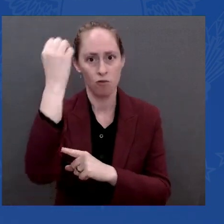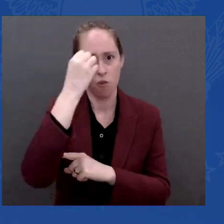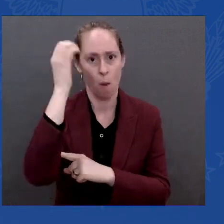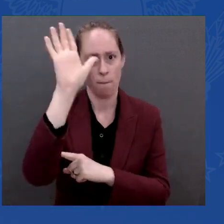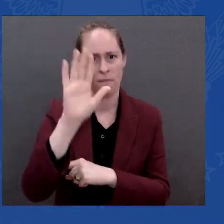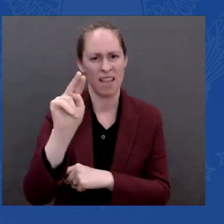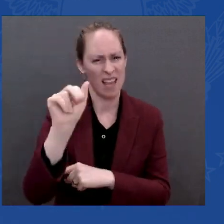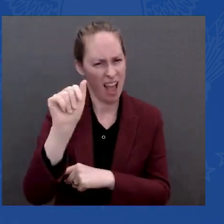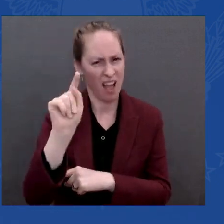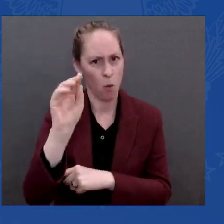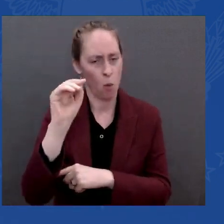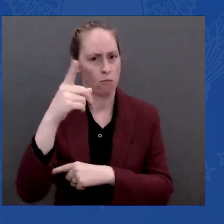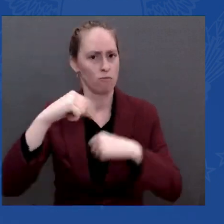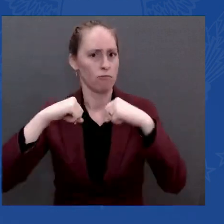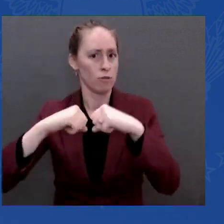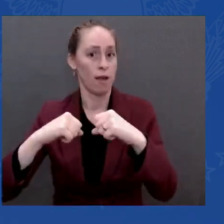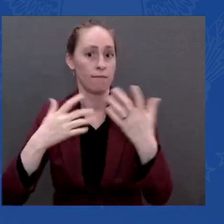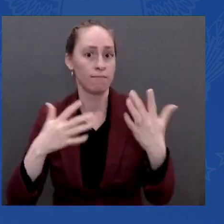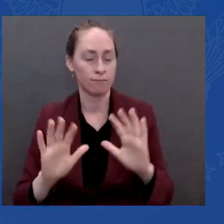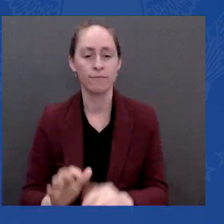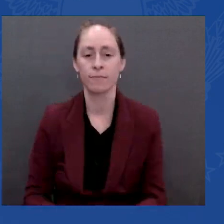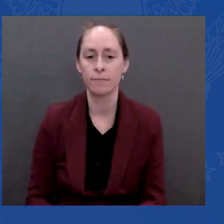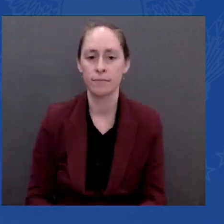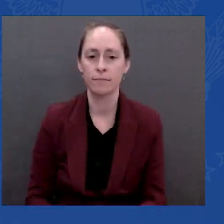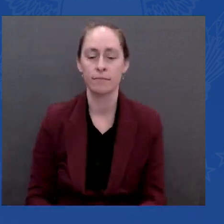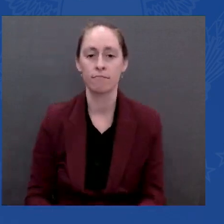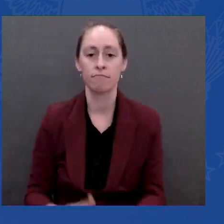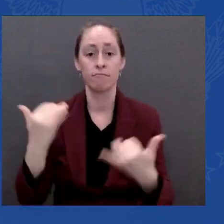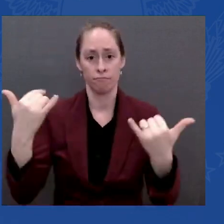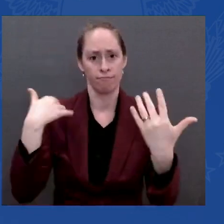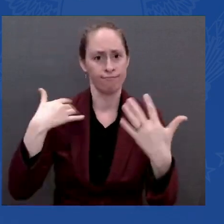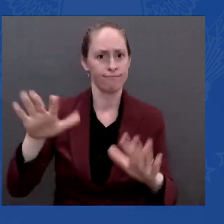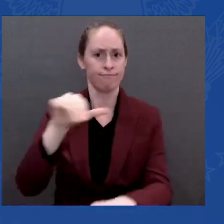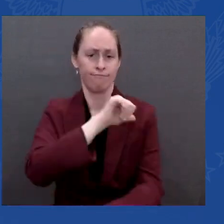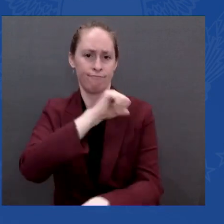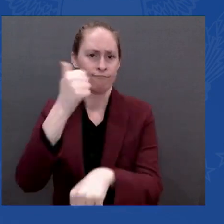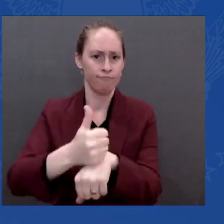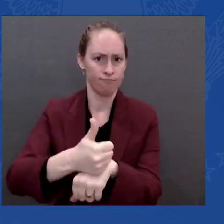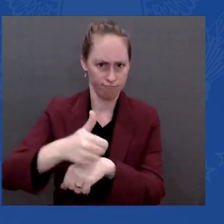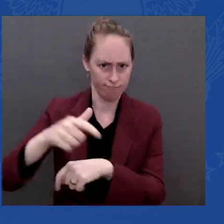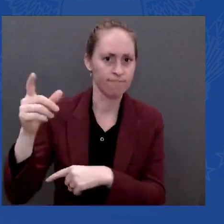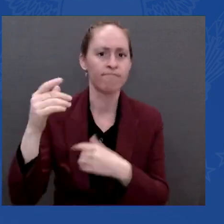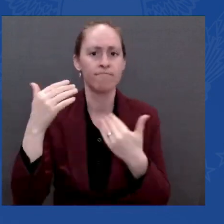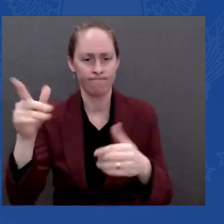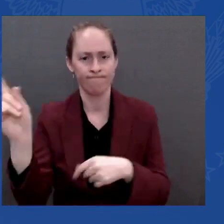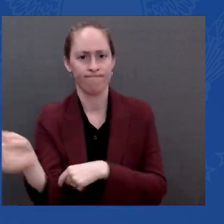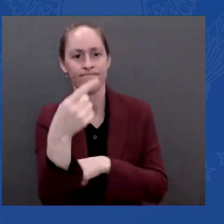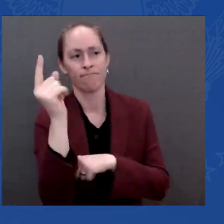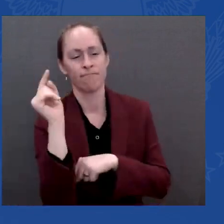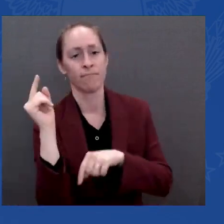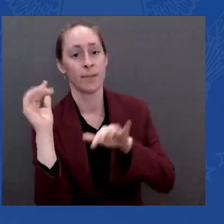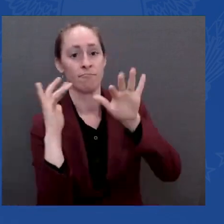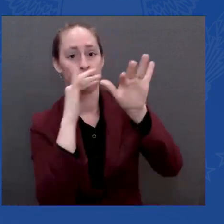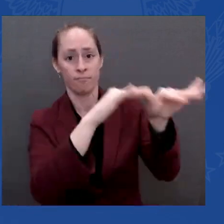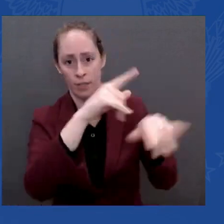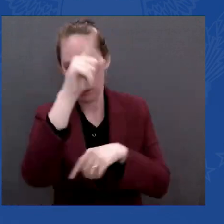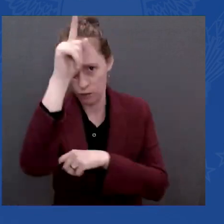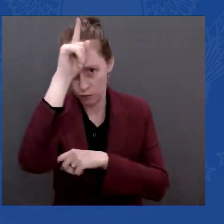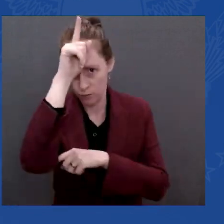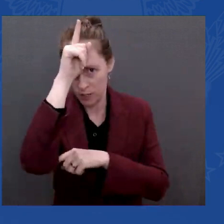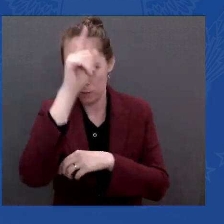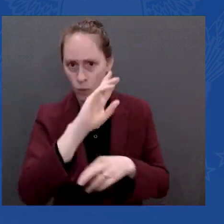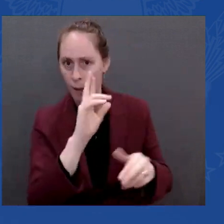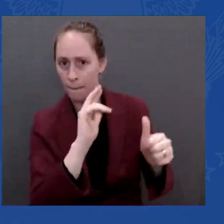as part of NATO's response, including some of the U.S.-based forces that the Department of Defense placed on standby weeks ago.